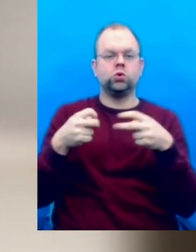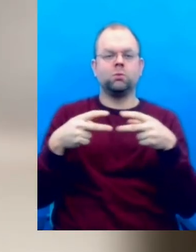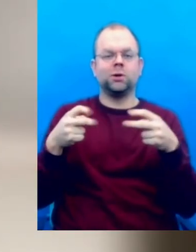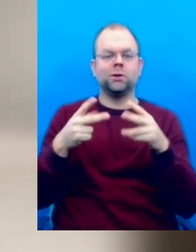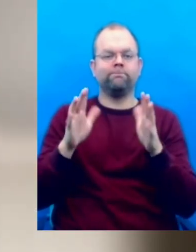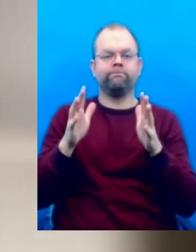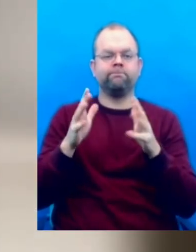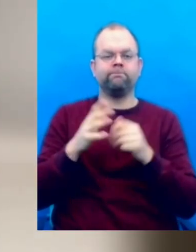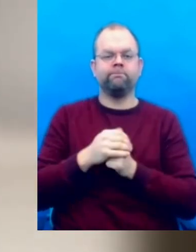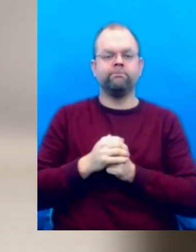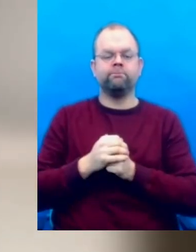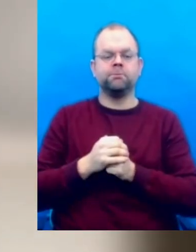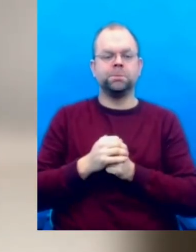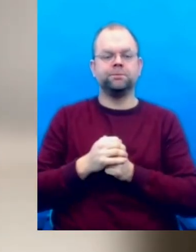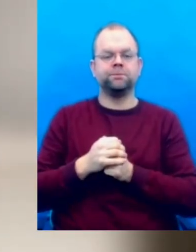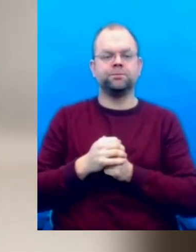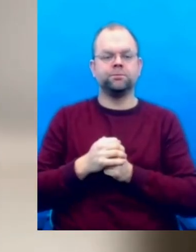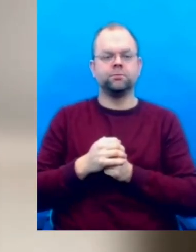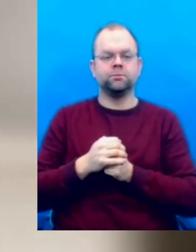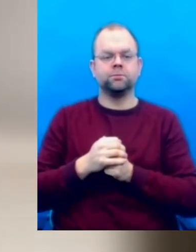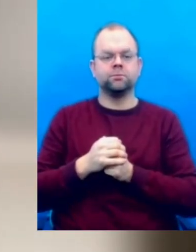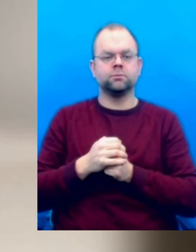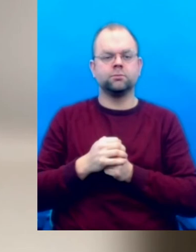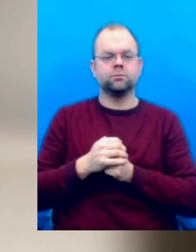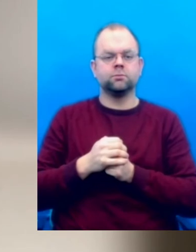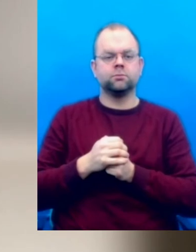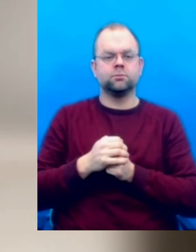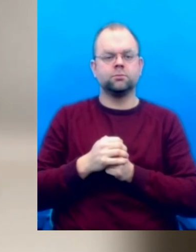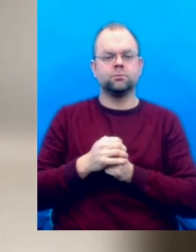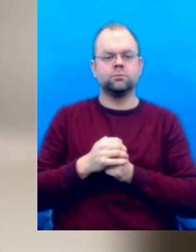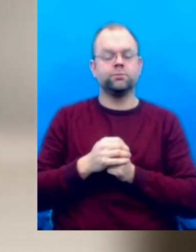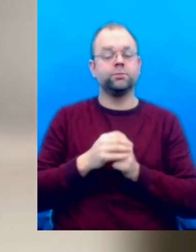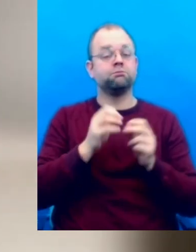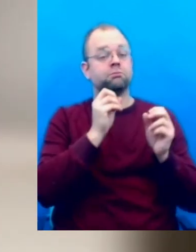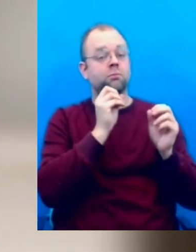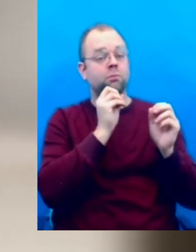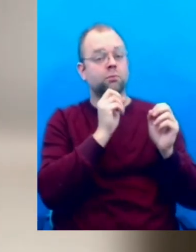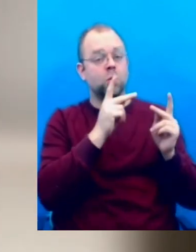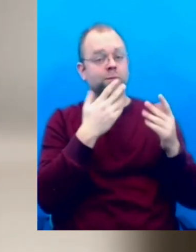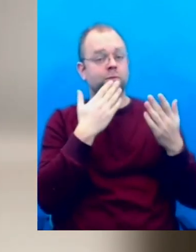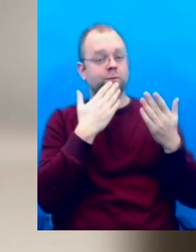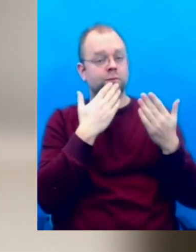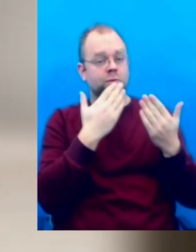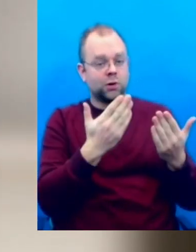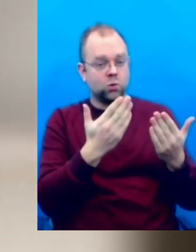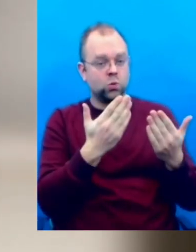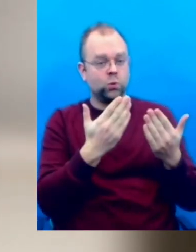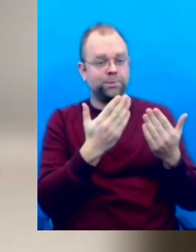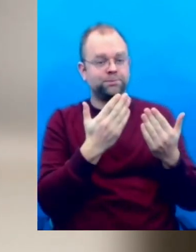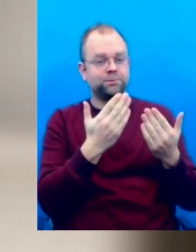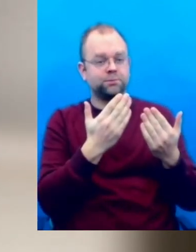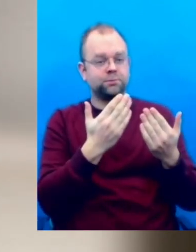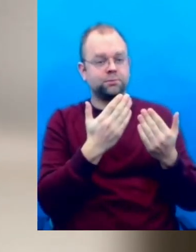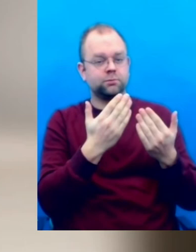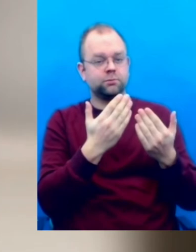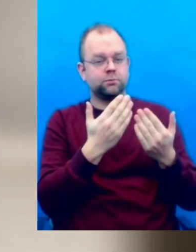Okay. Thank you very much, Michael. I think it really hits the nail on the head. So, in fact,